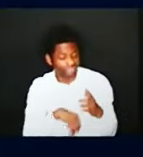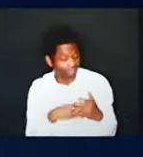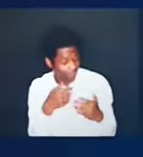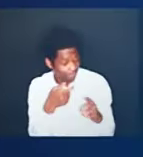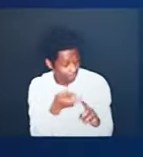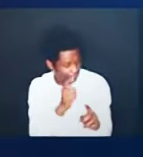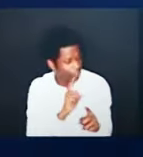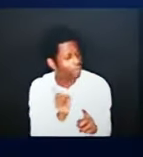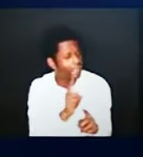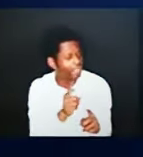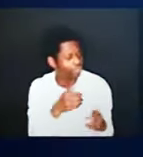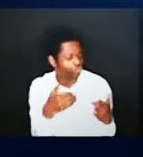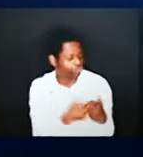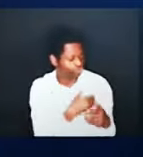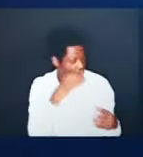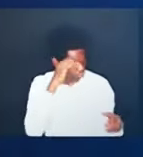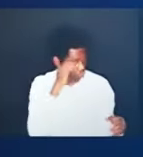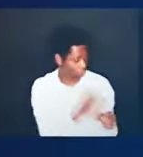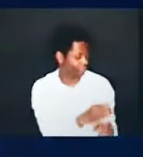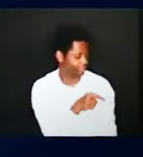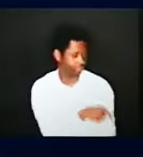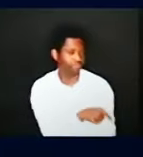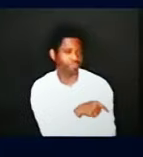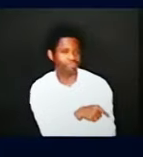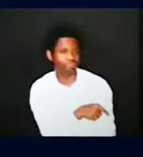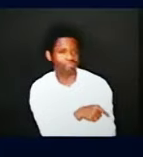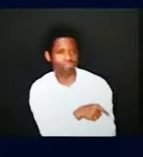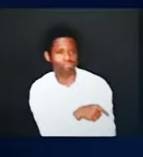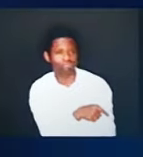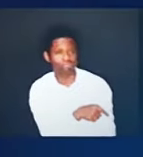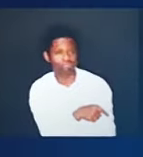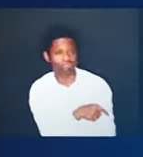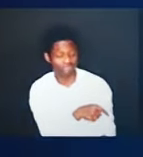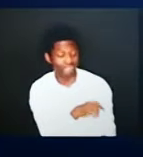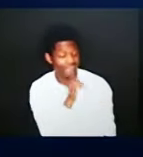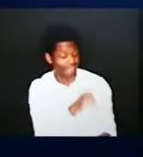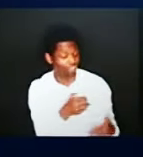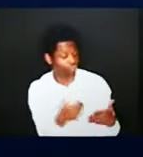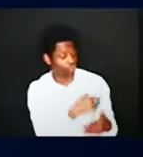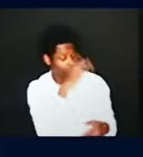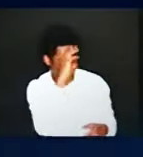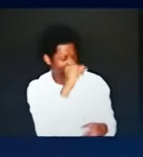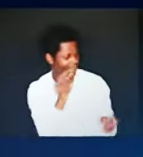is greater and much more powerful than I have tried to describe